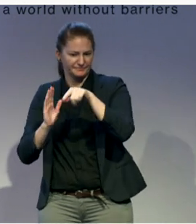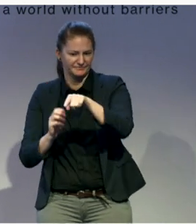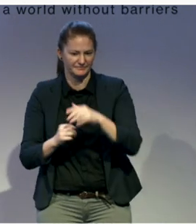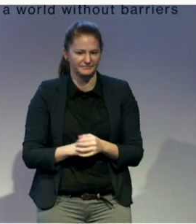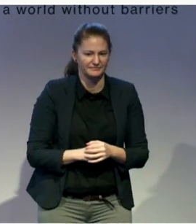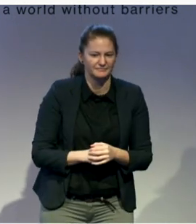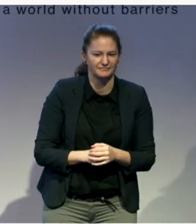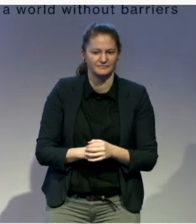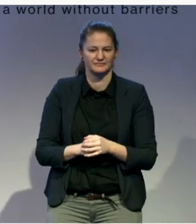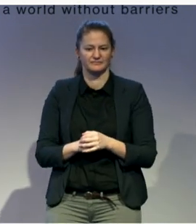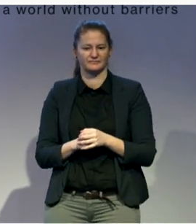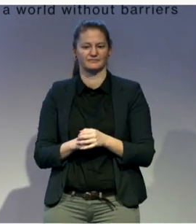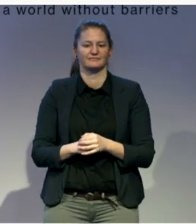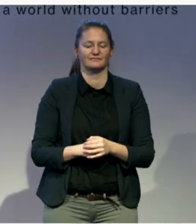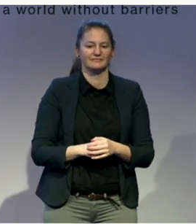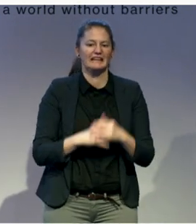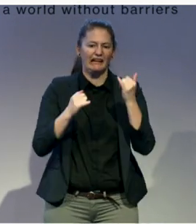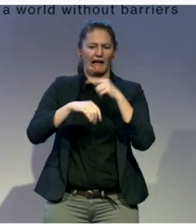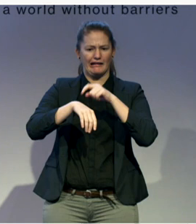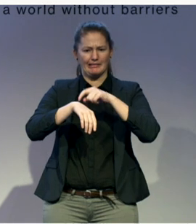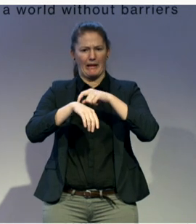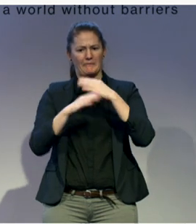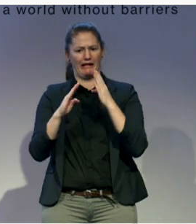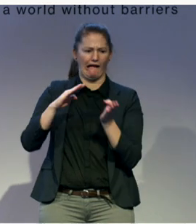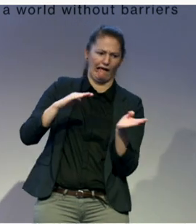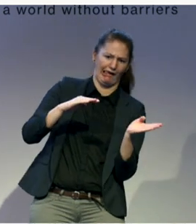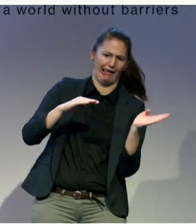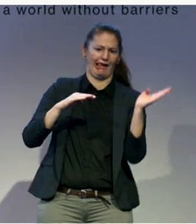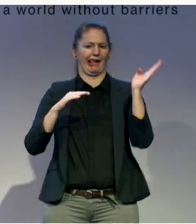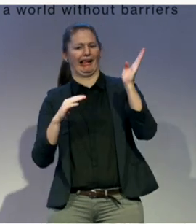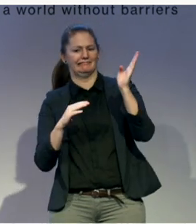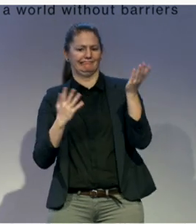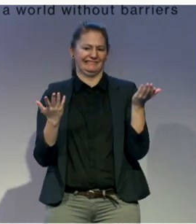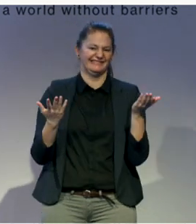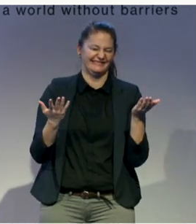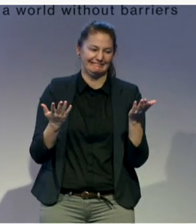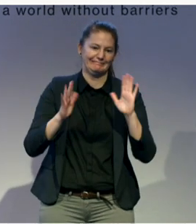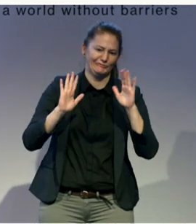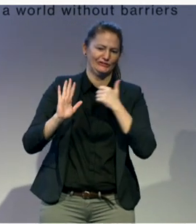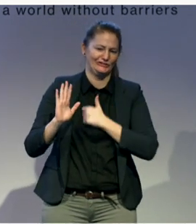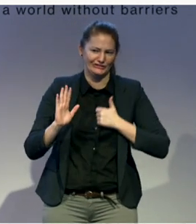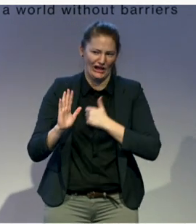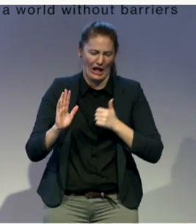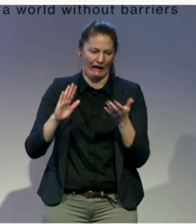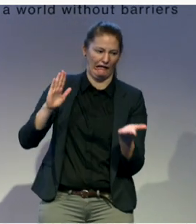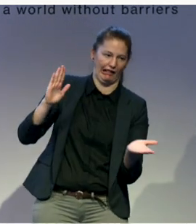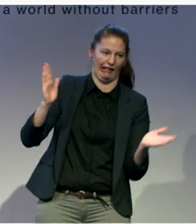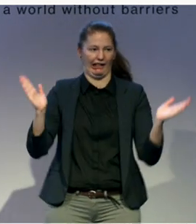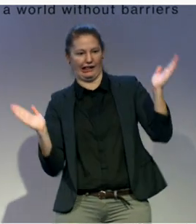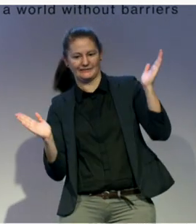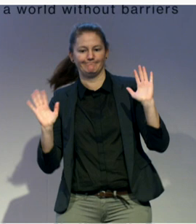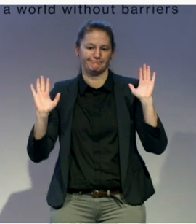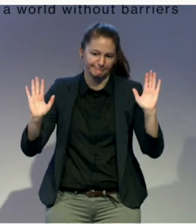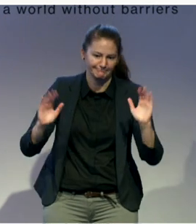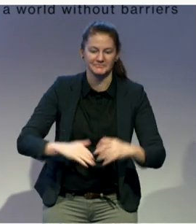your patience as we're starting a little bit late. We have four panelists. We're hoping our fourth will join us as we move on